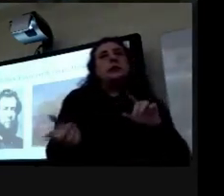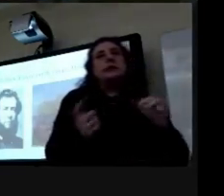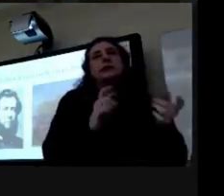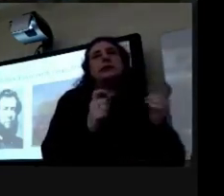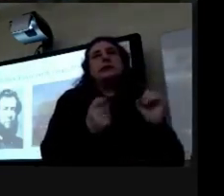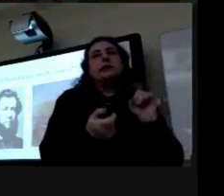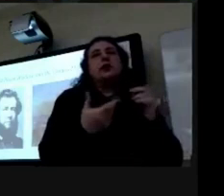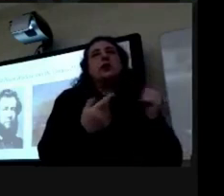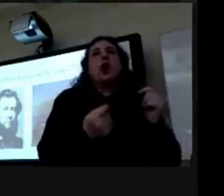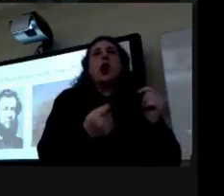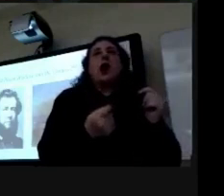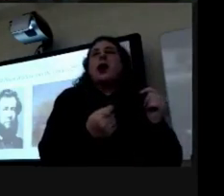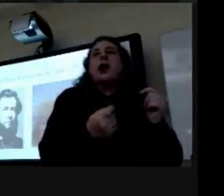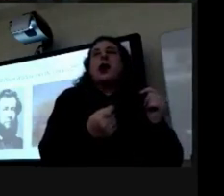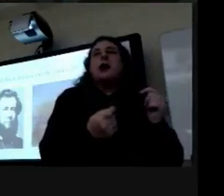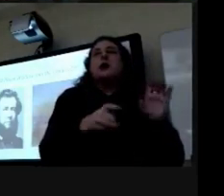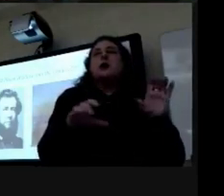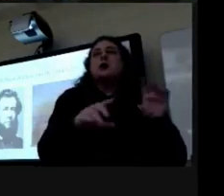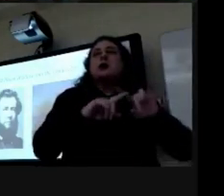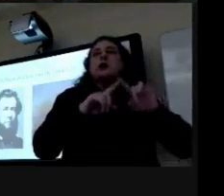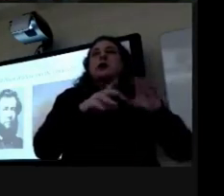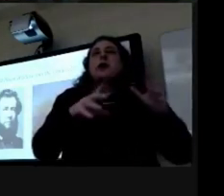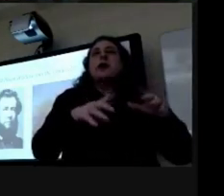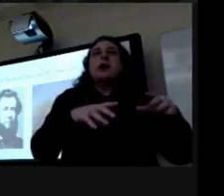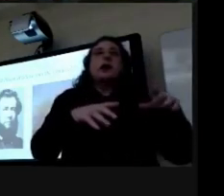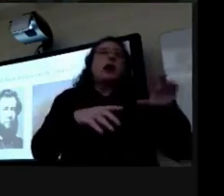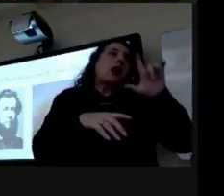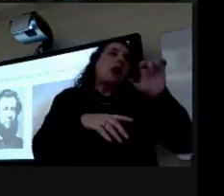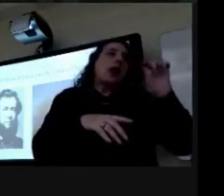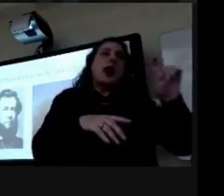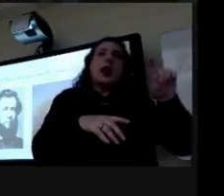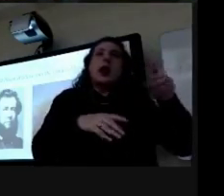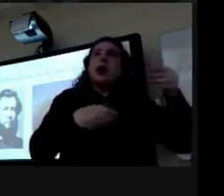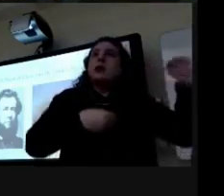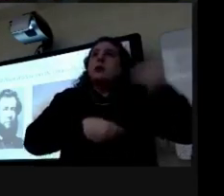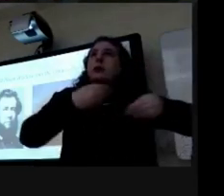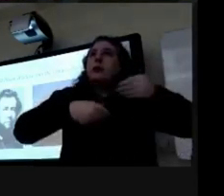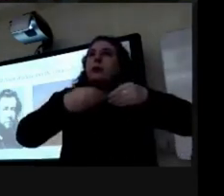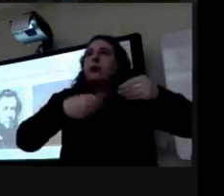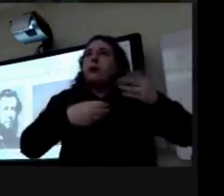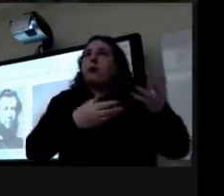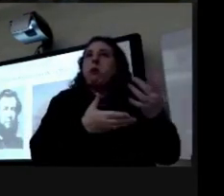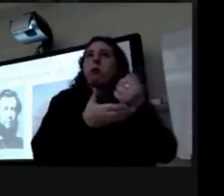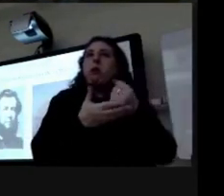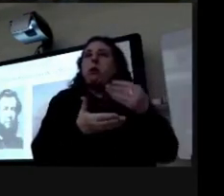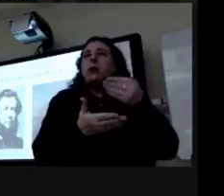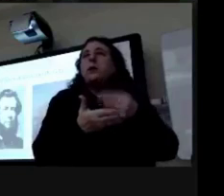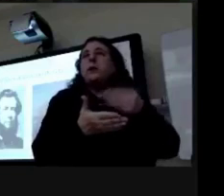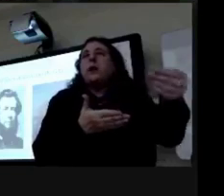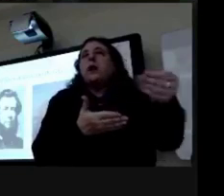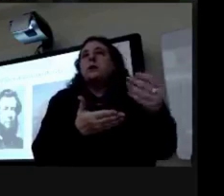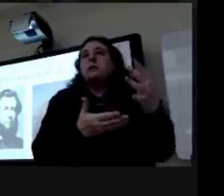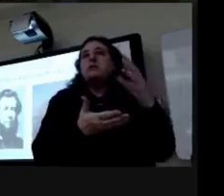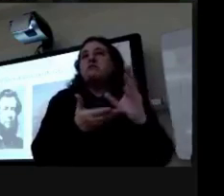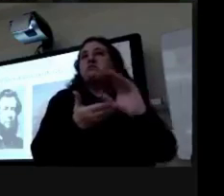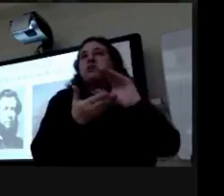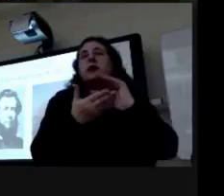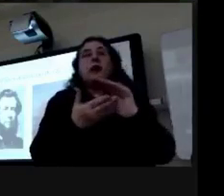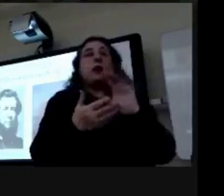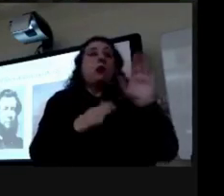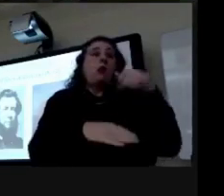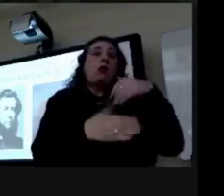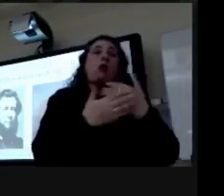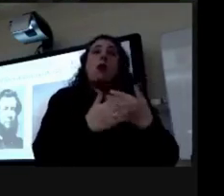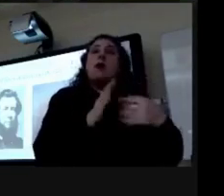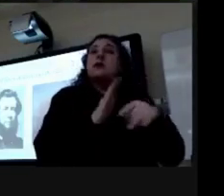try his hand at land speculation in missouri but when he got to springfield he either he